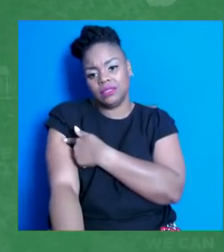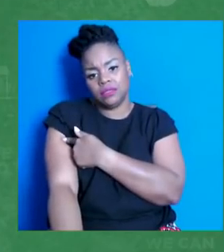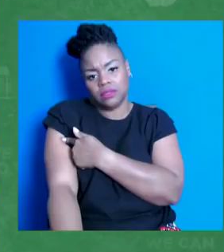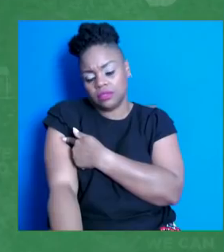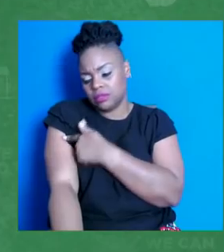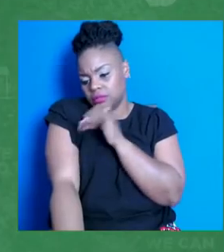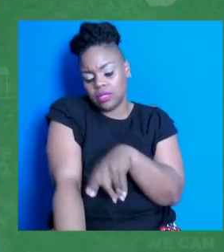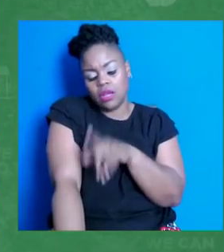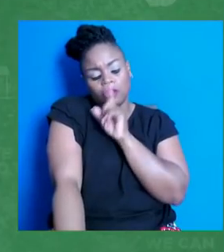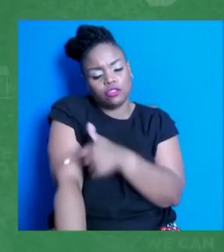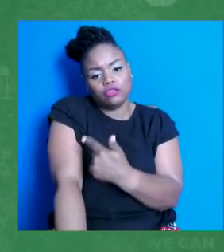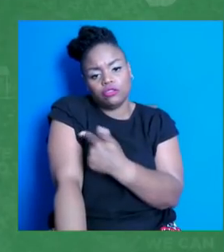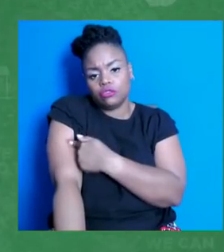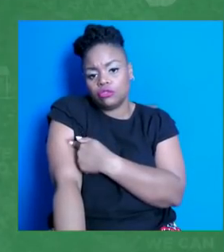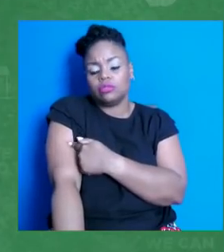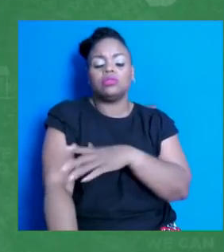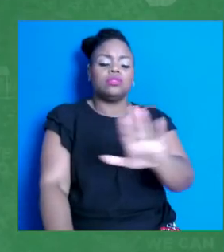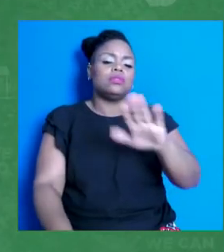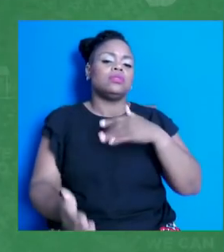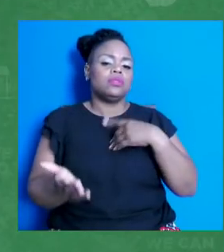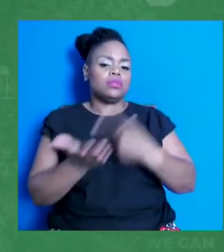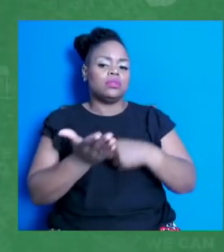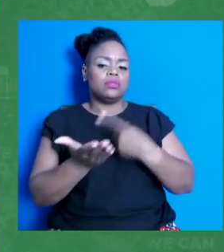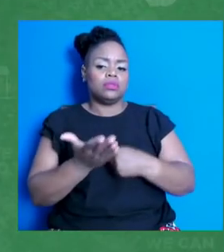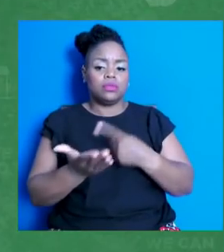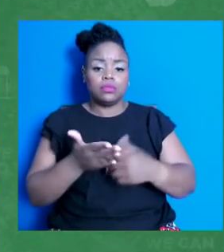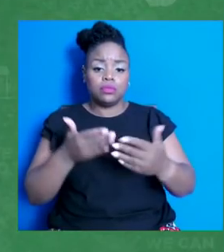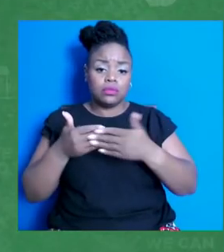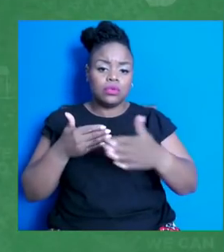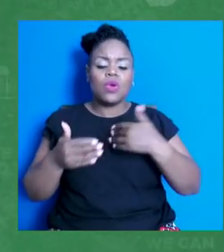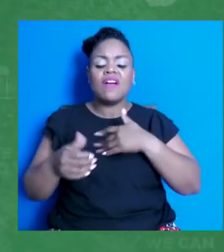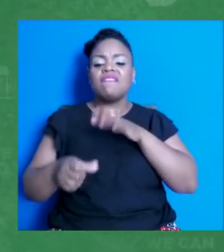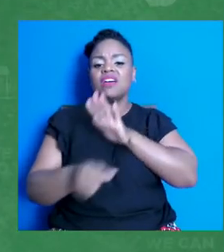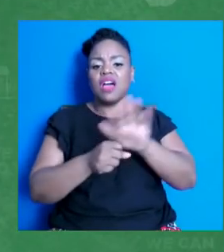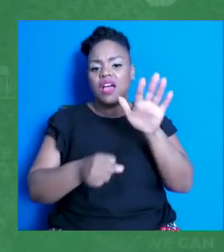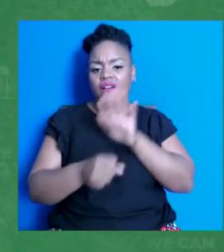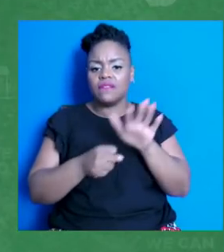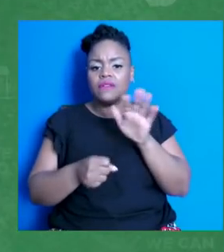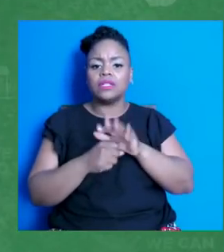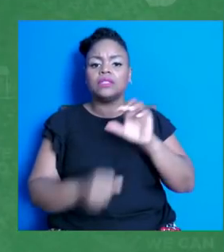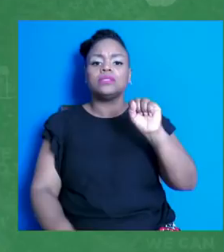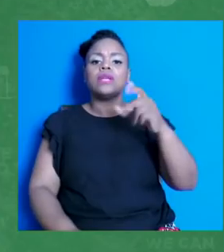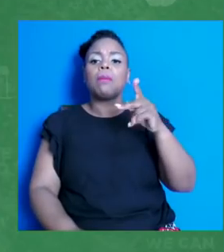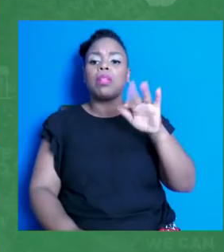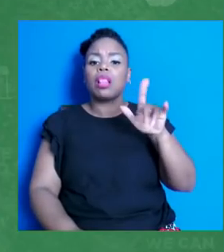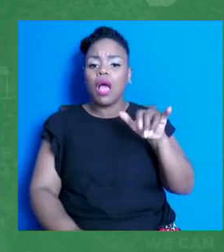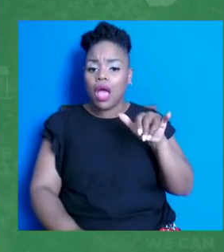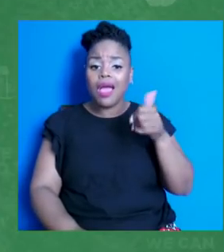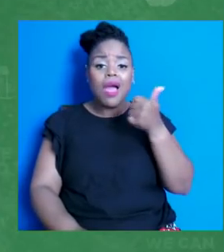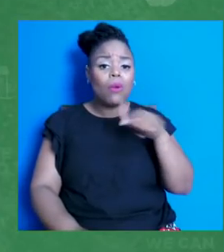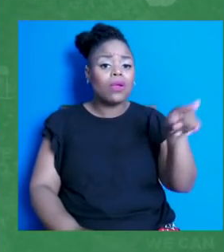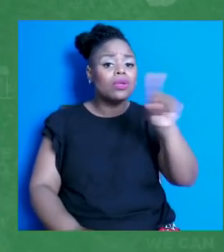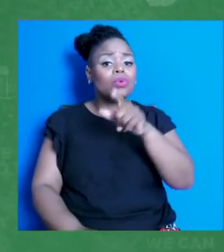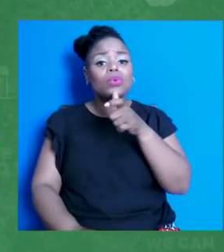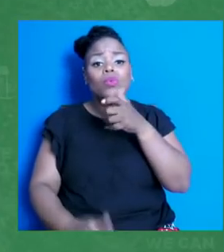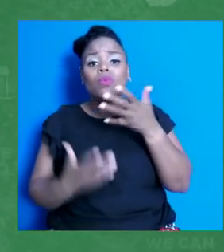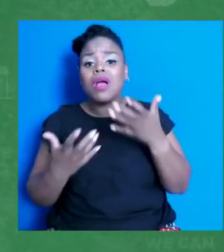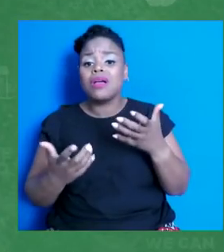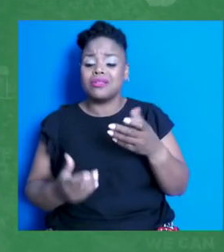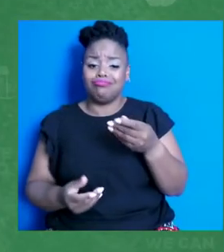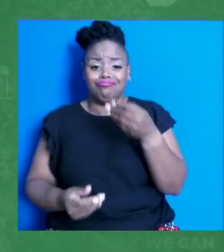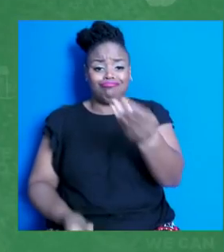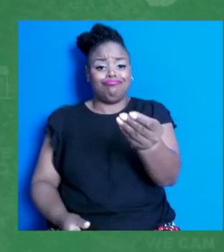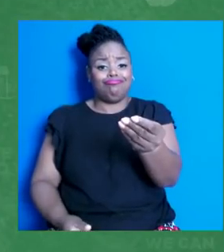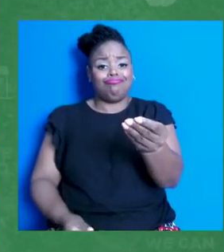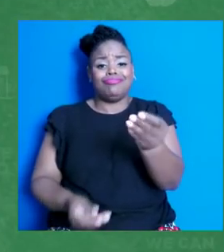We have enough supply of vaccine for anyone who wants it. They are free and